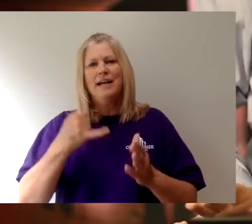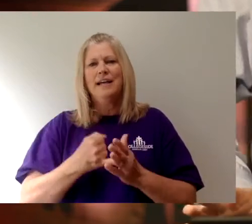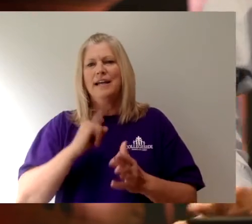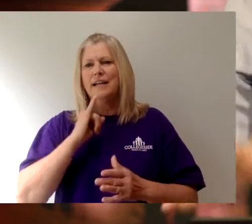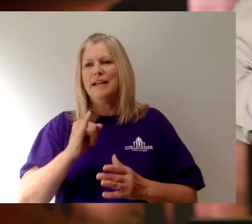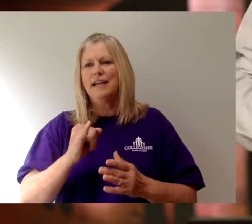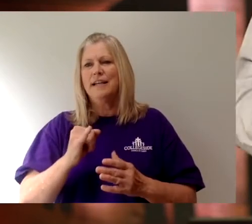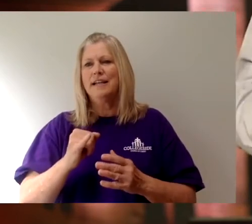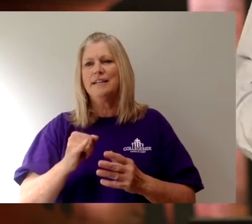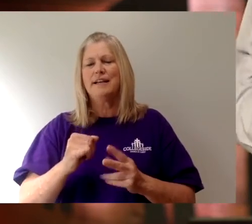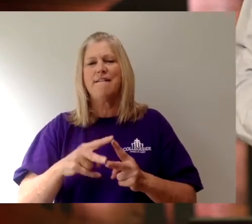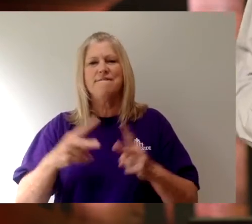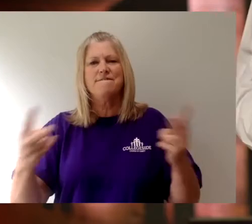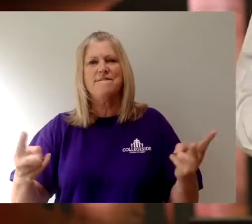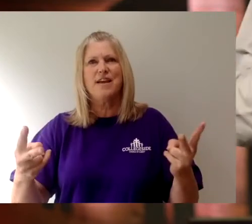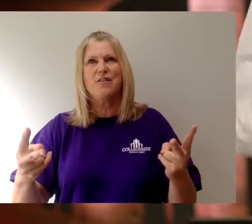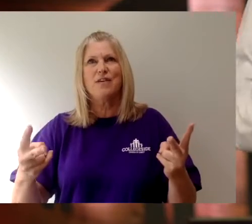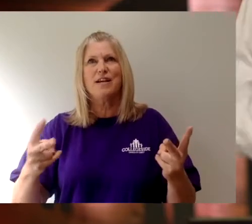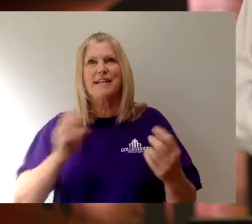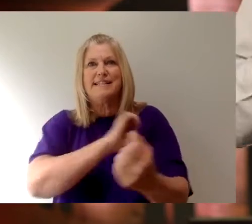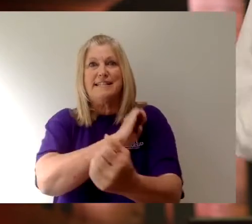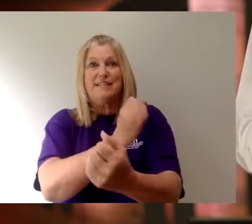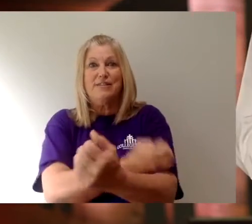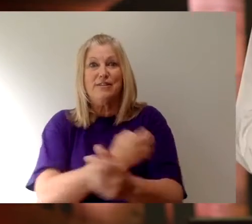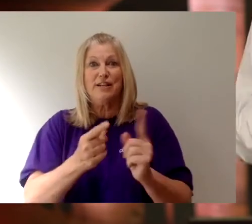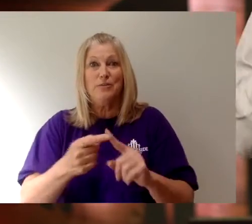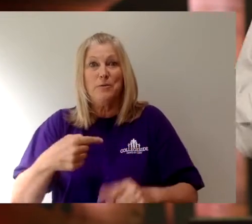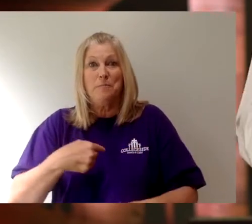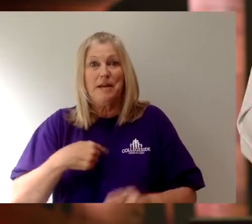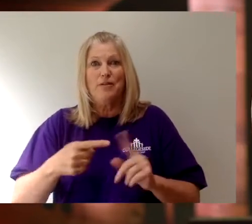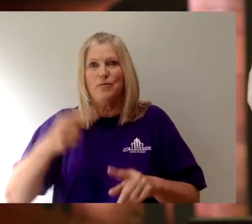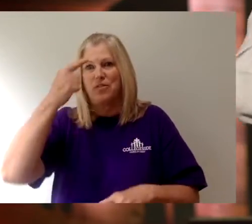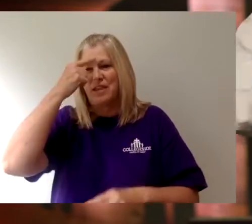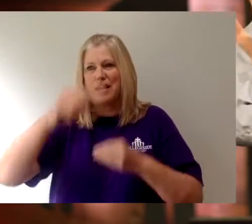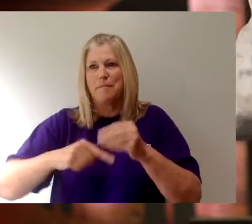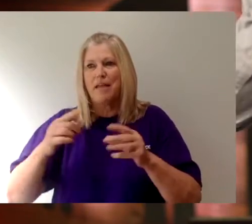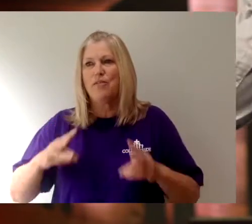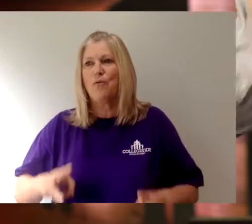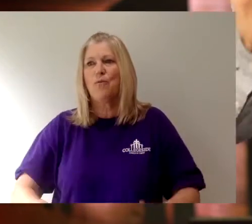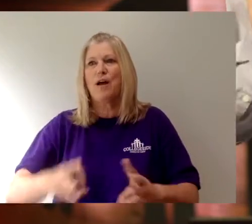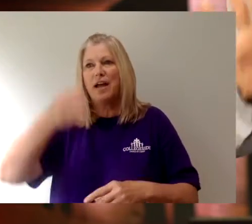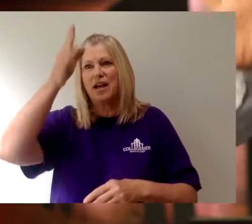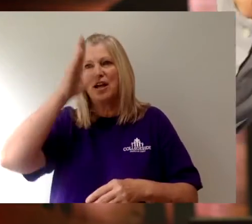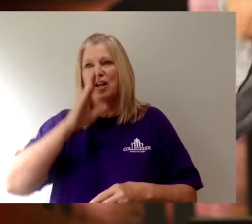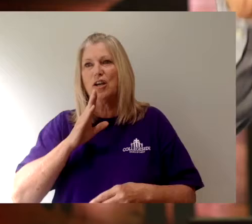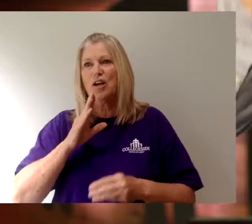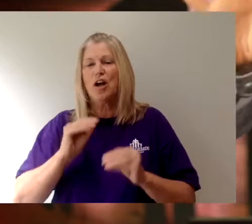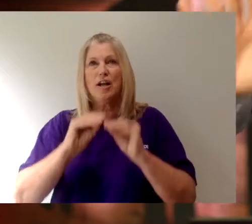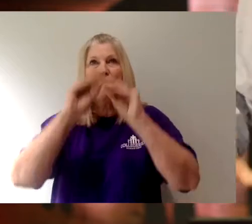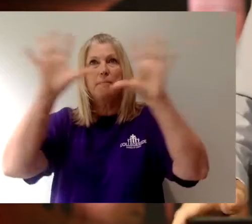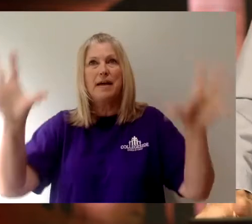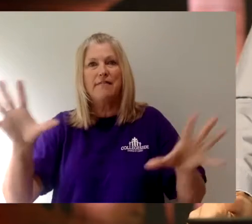energizing to me to think about the way that God continually manifested